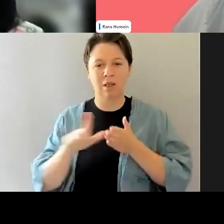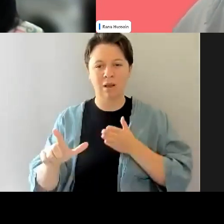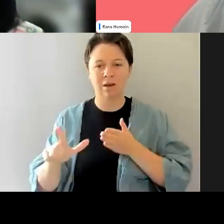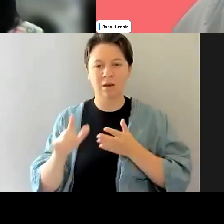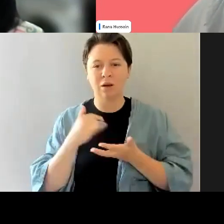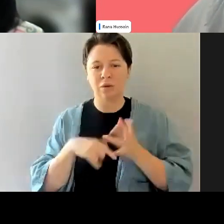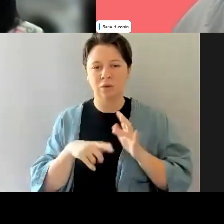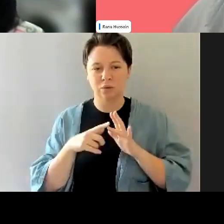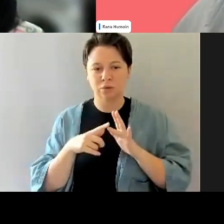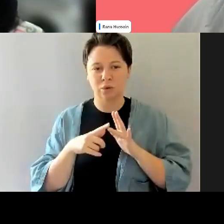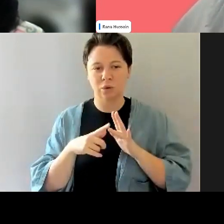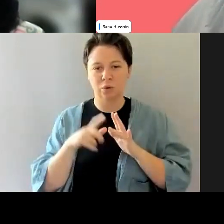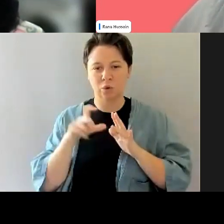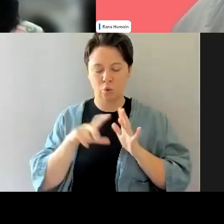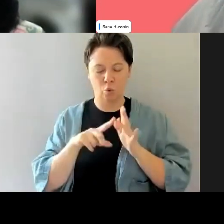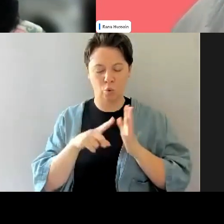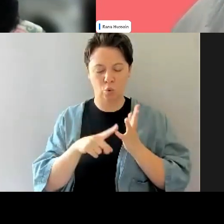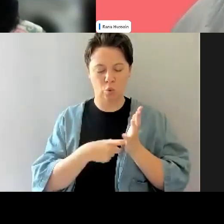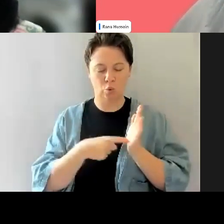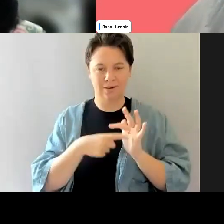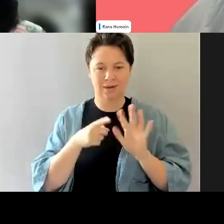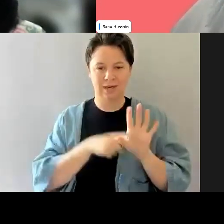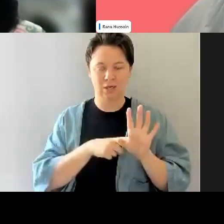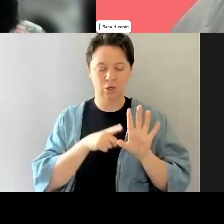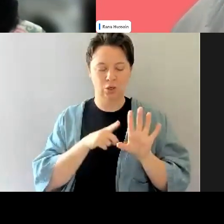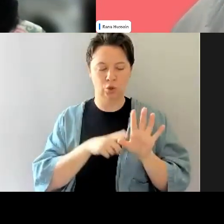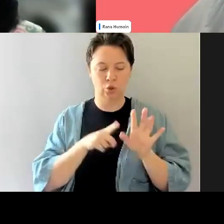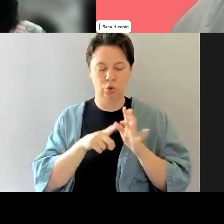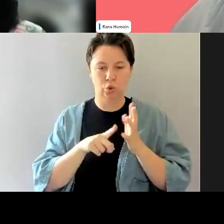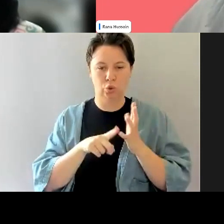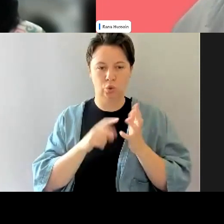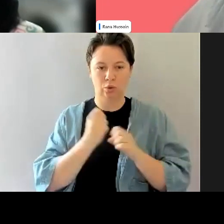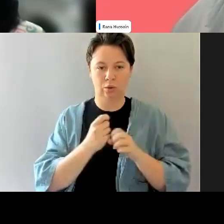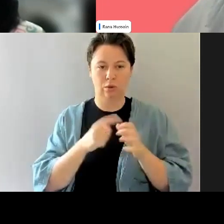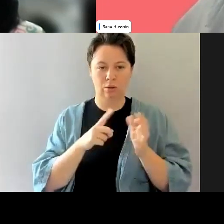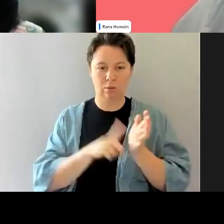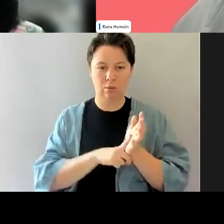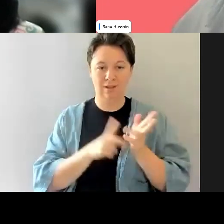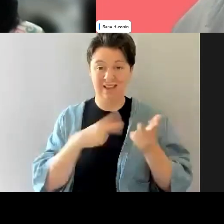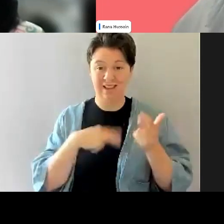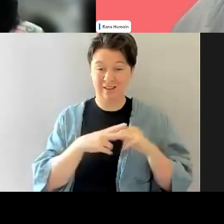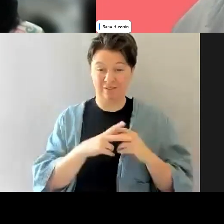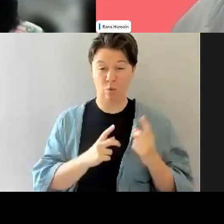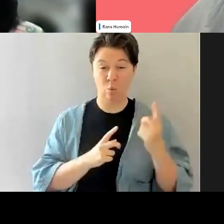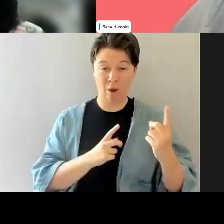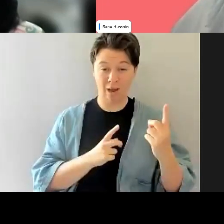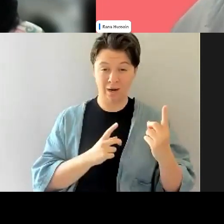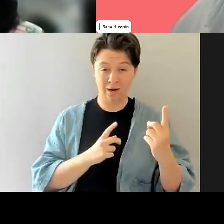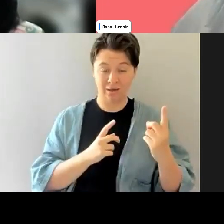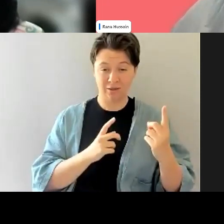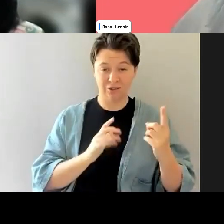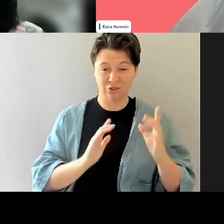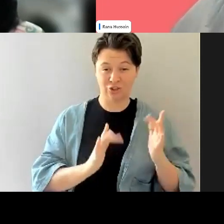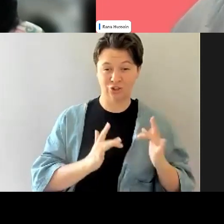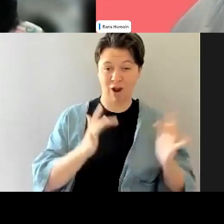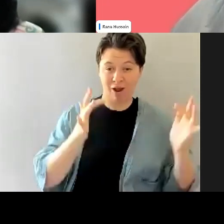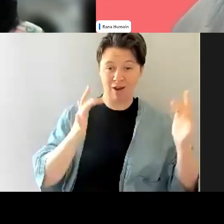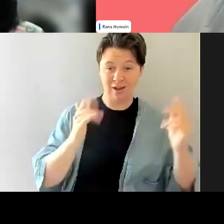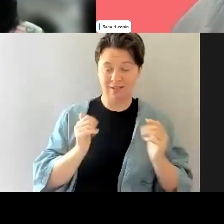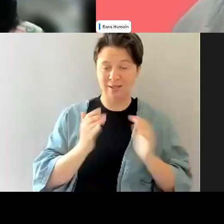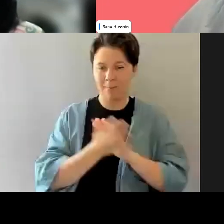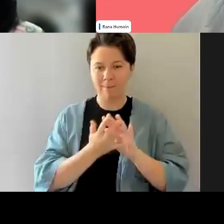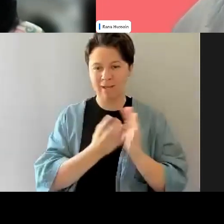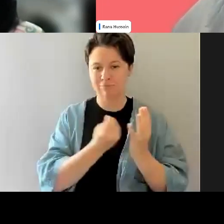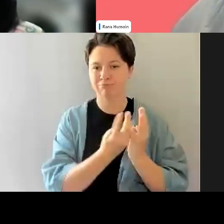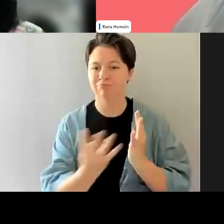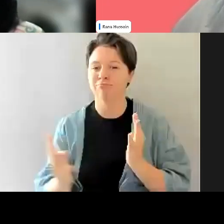you know, once we, Courtney Eugle said this to me once, you know, once we all, oh, if I shine or if one of us shines, we all shine and it's about keeping each other safe and,